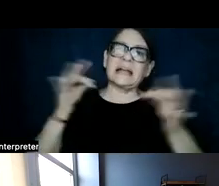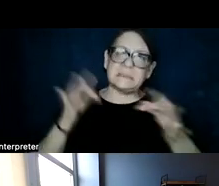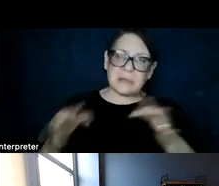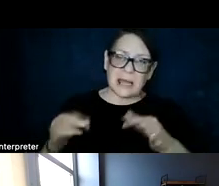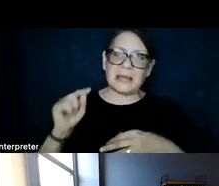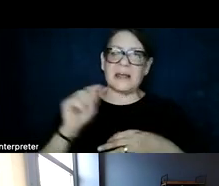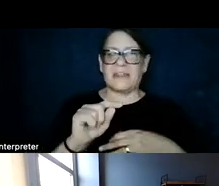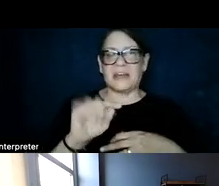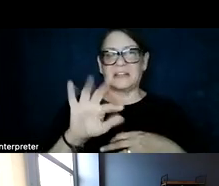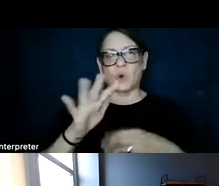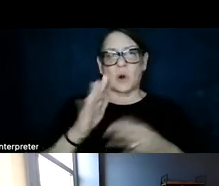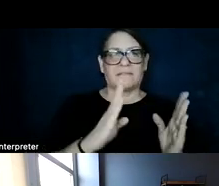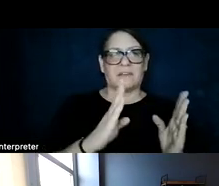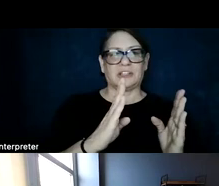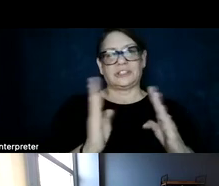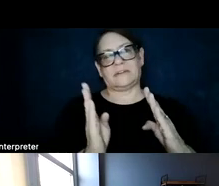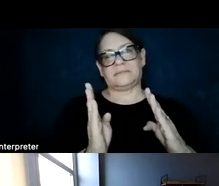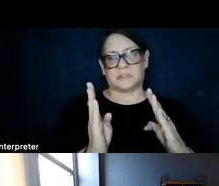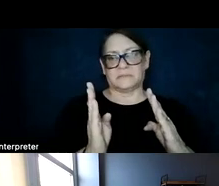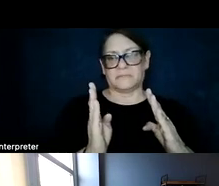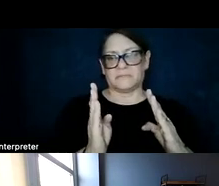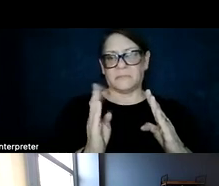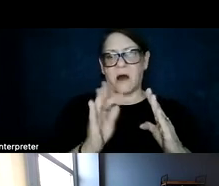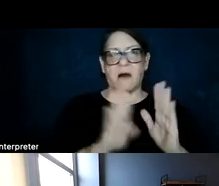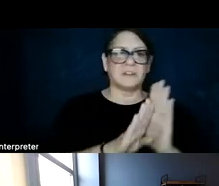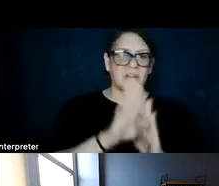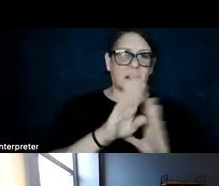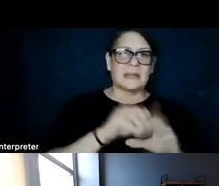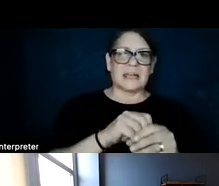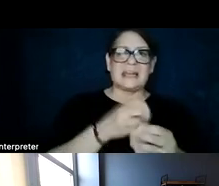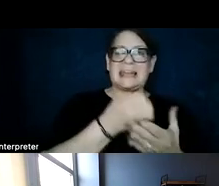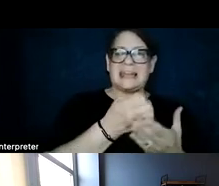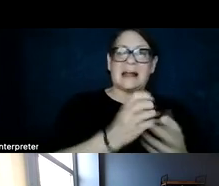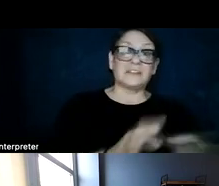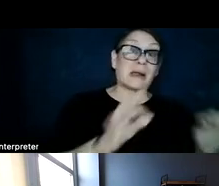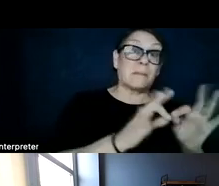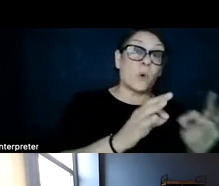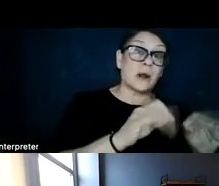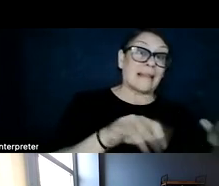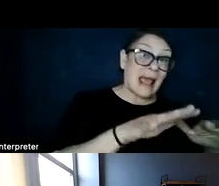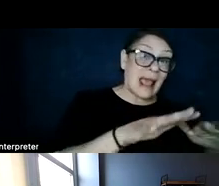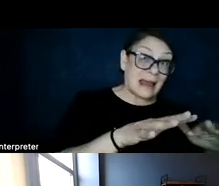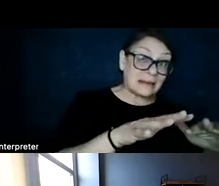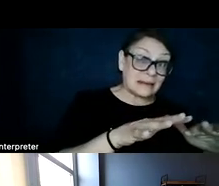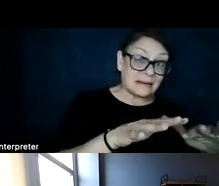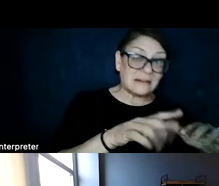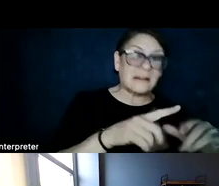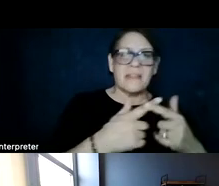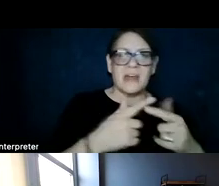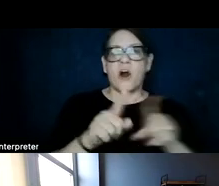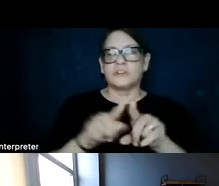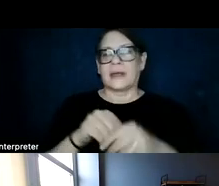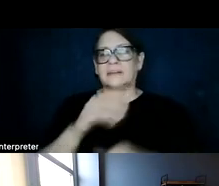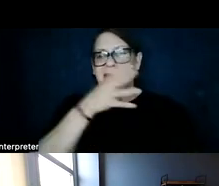kind of the shift, the trajectory of development in ecologically important landscapes and development in agricultural landscapes,